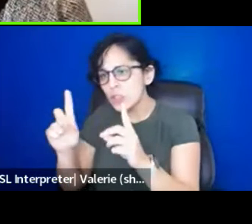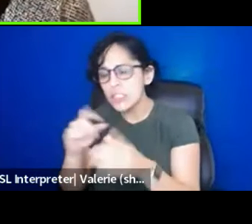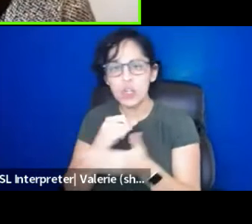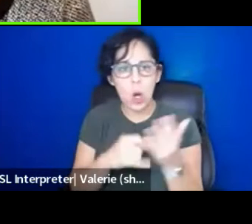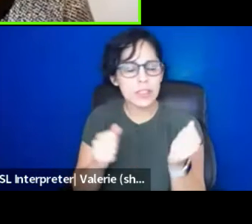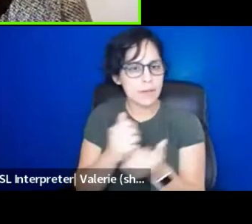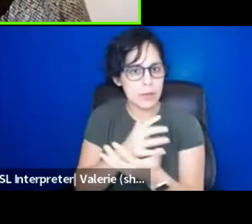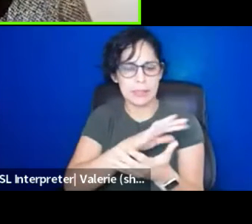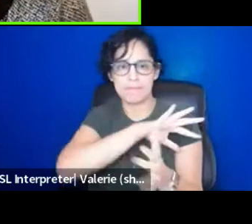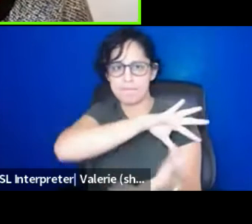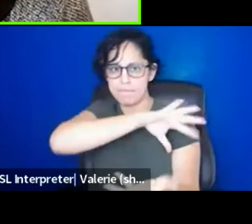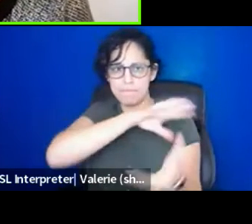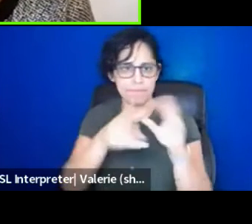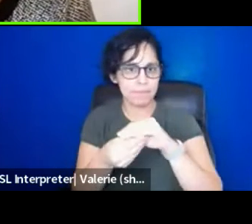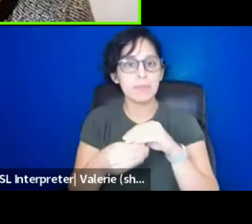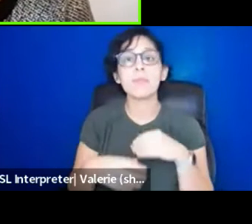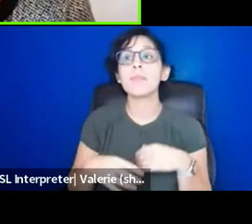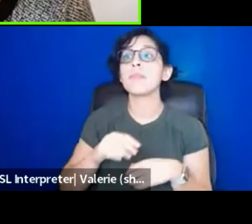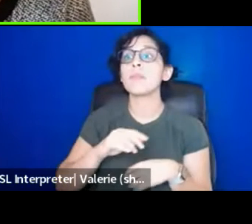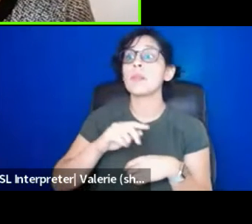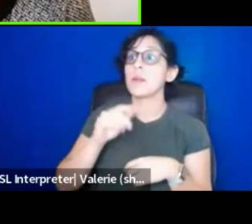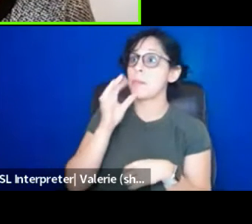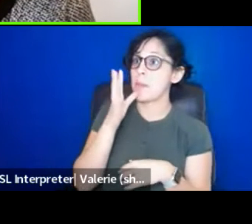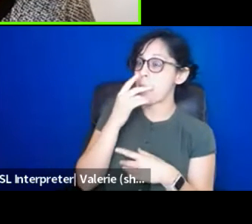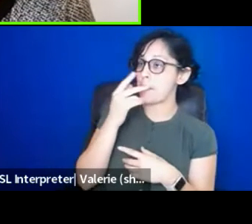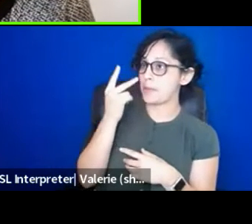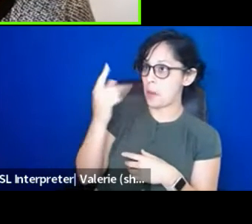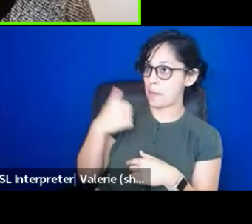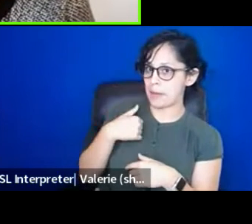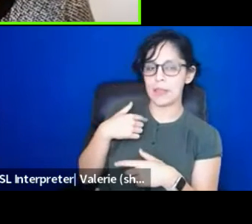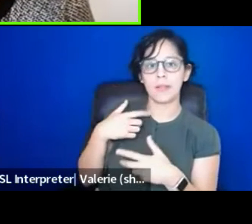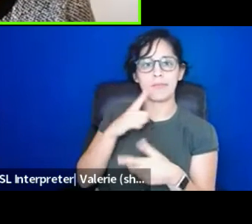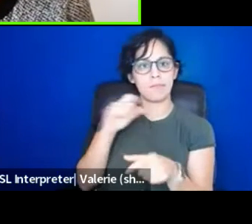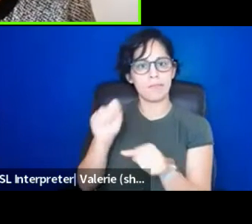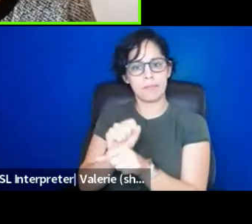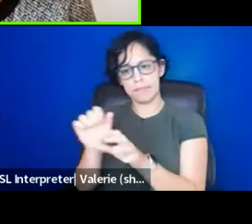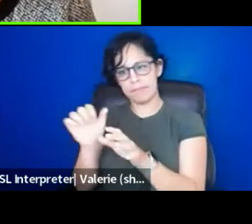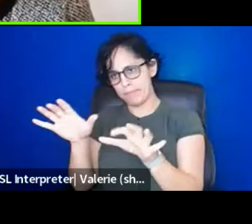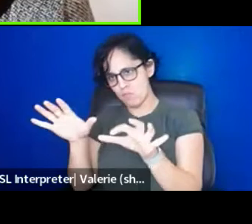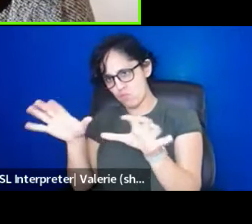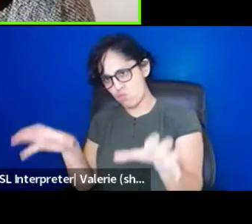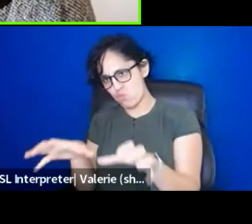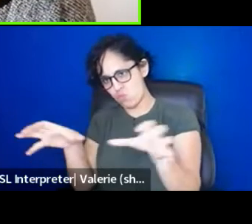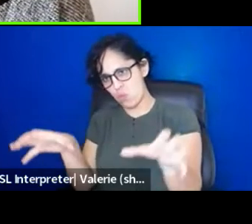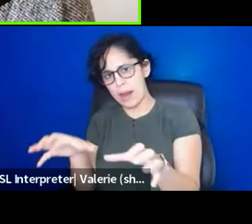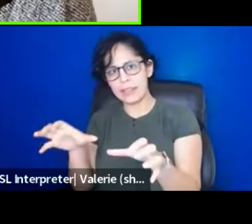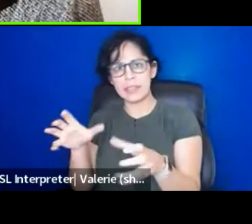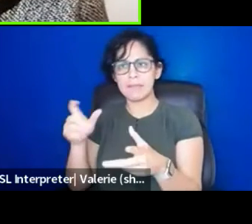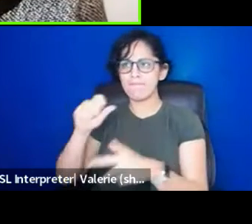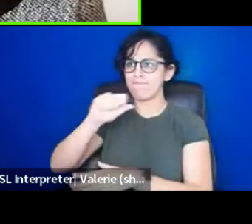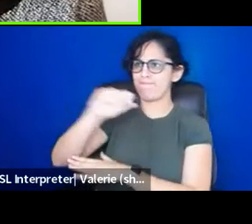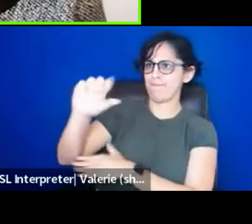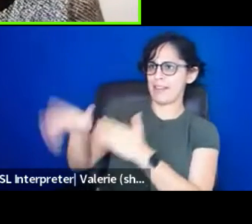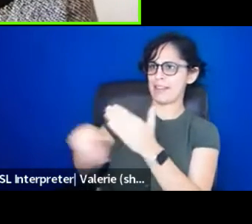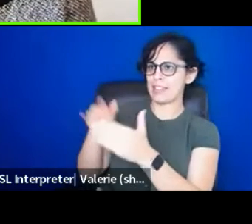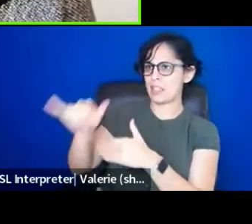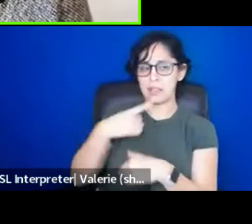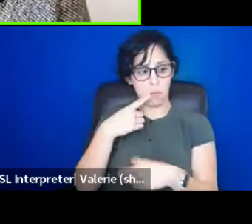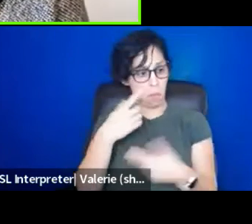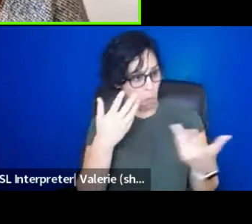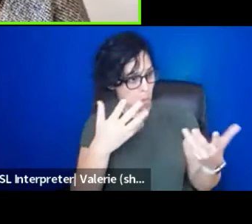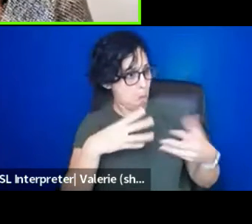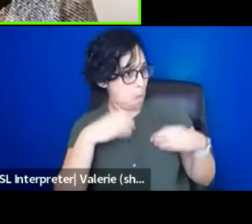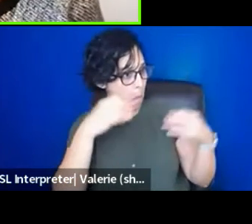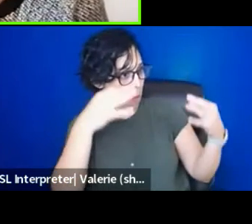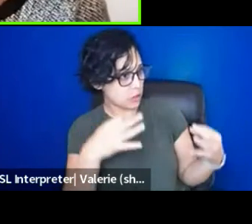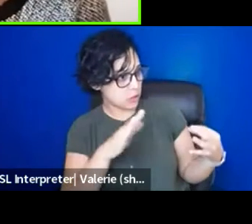whenever she saw me in practices that were, you know, pushing against that, she would say, okay, well, it's a choice. It's a choice,